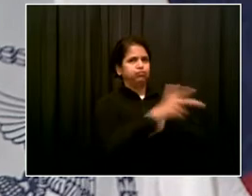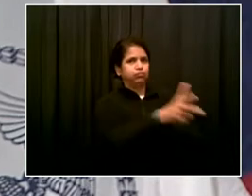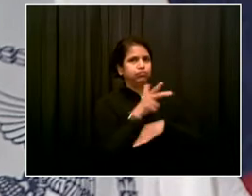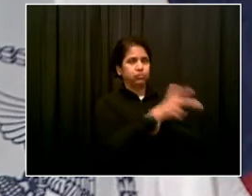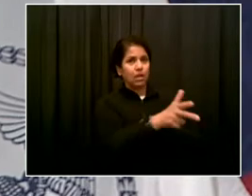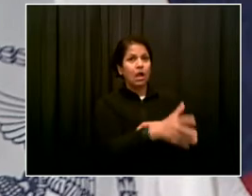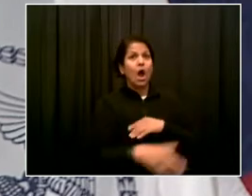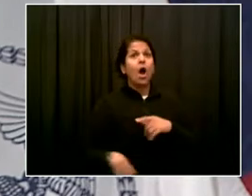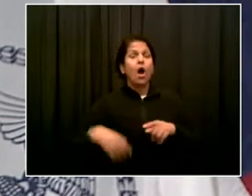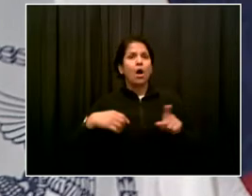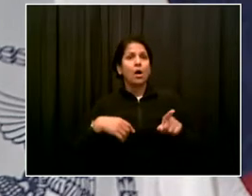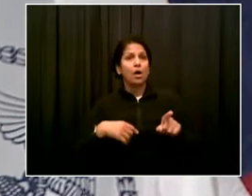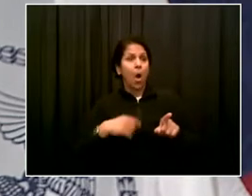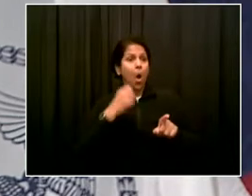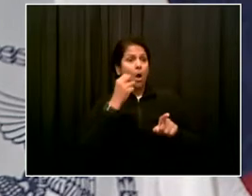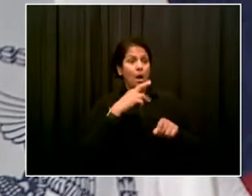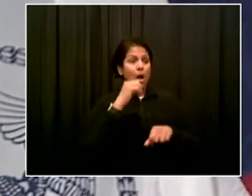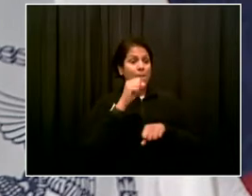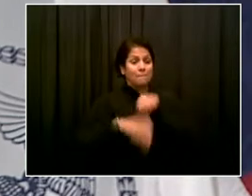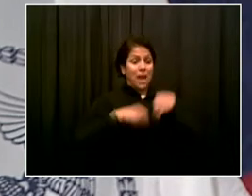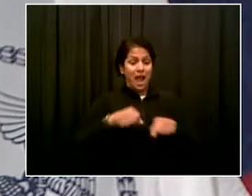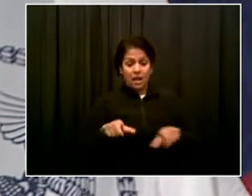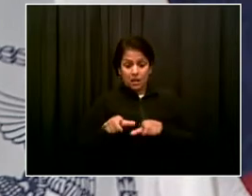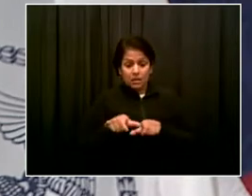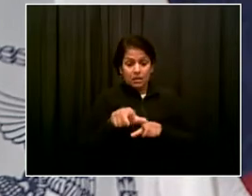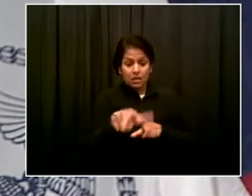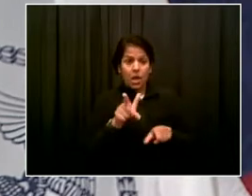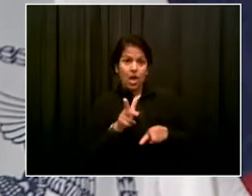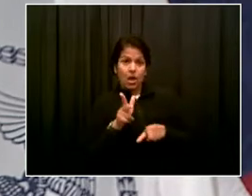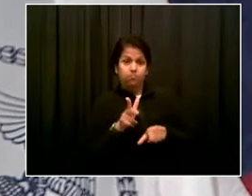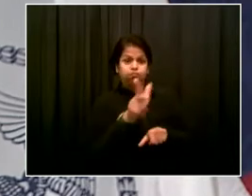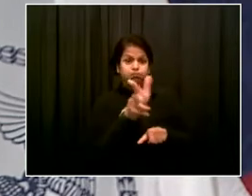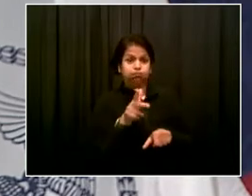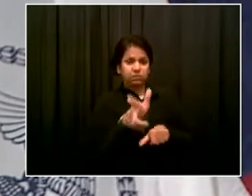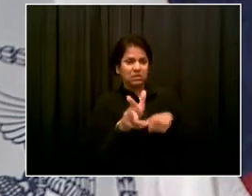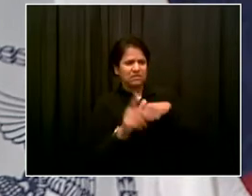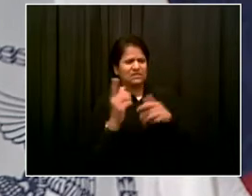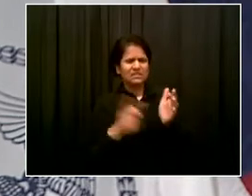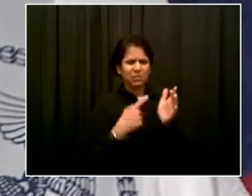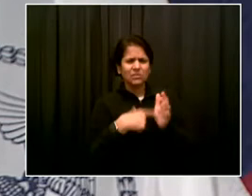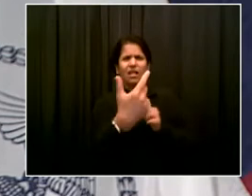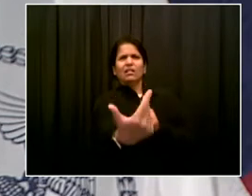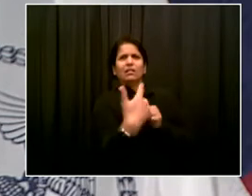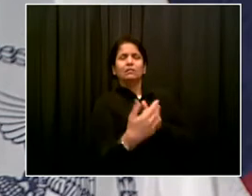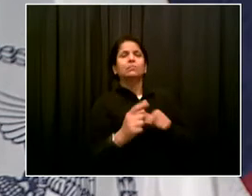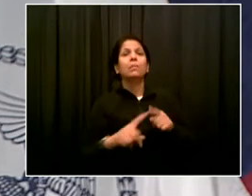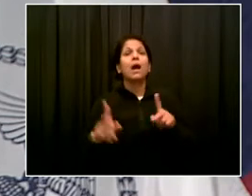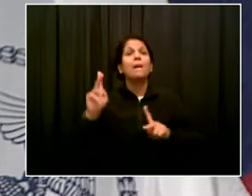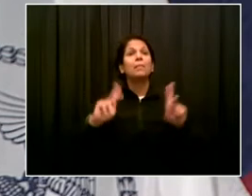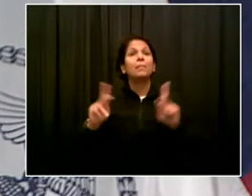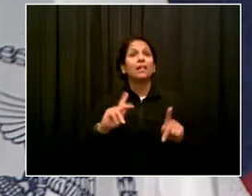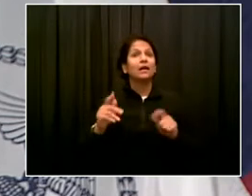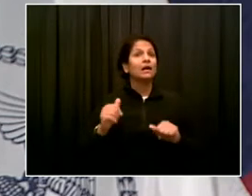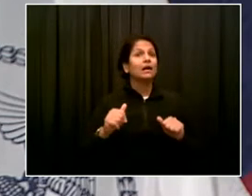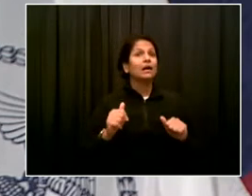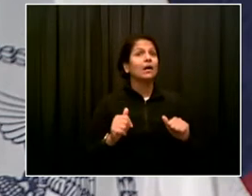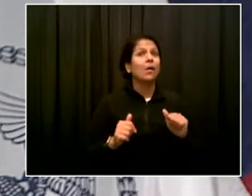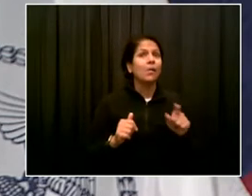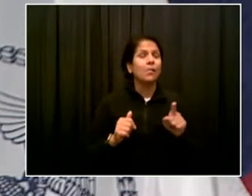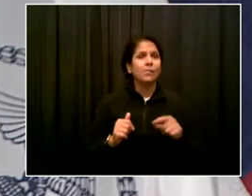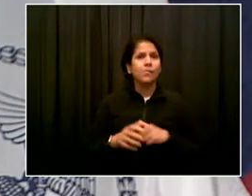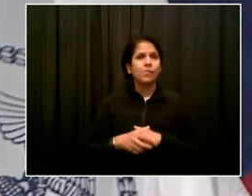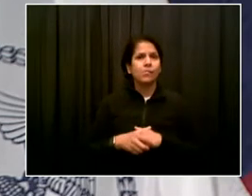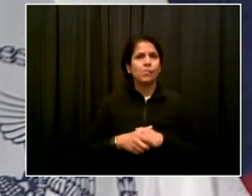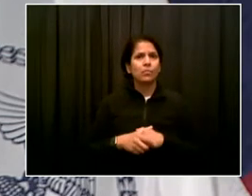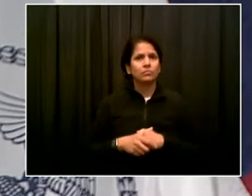for these bikes to come. And there seems to be very little enforcement or at least an